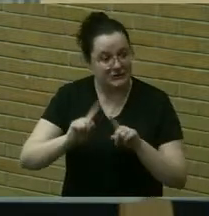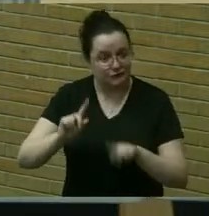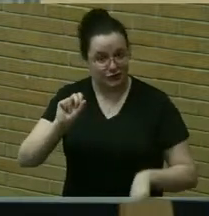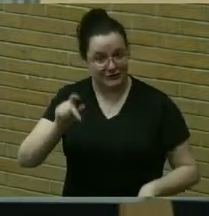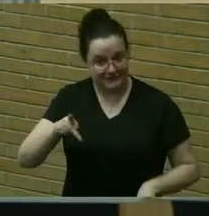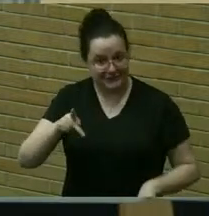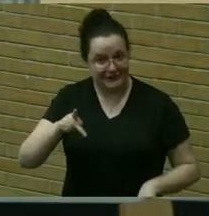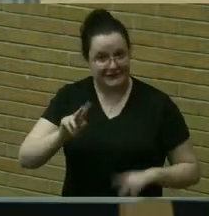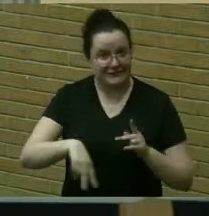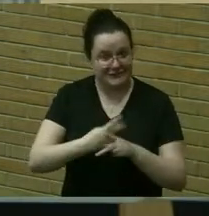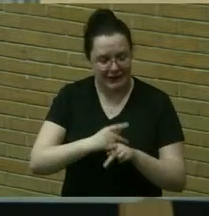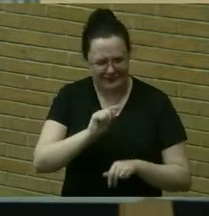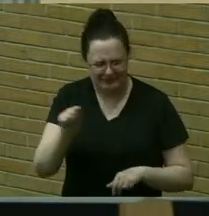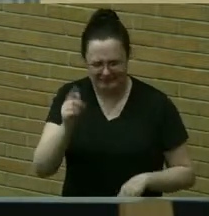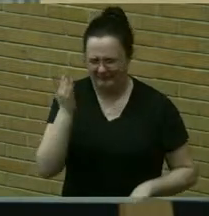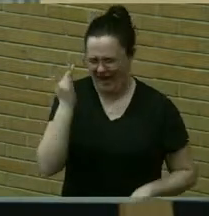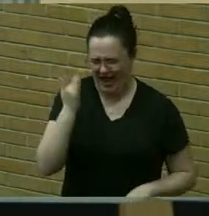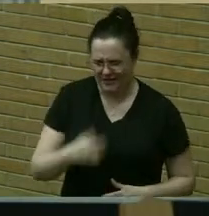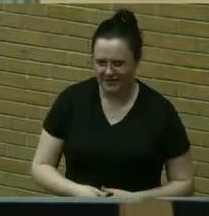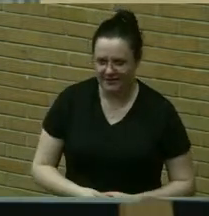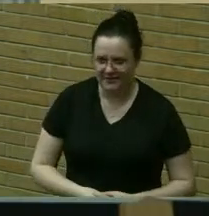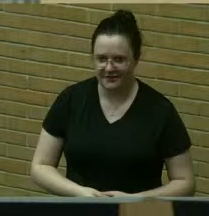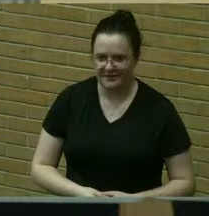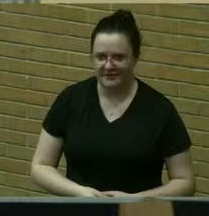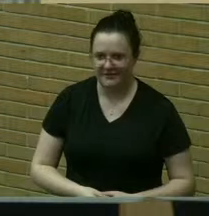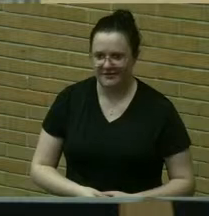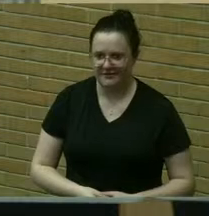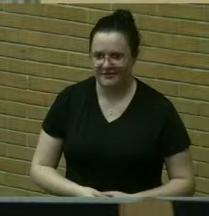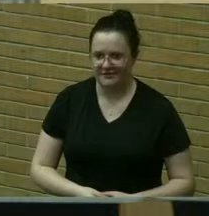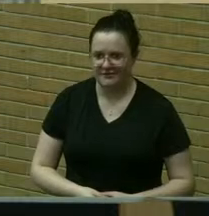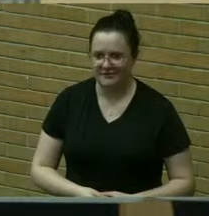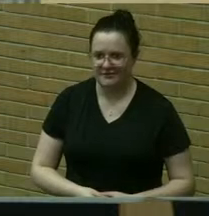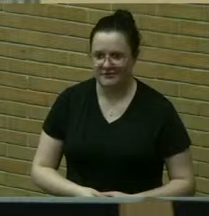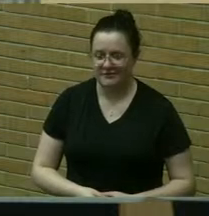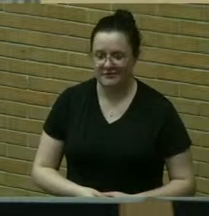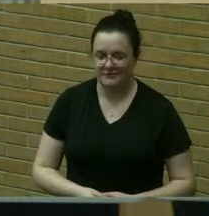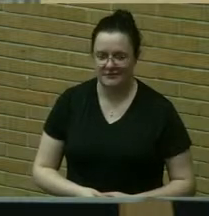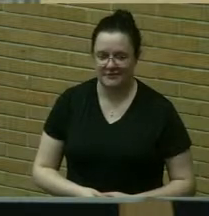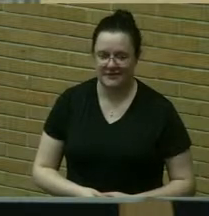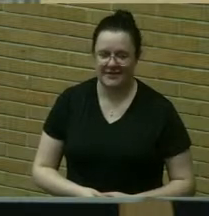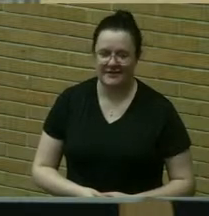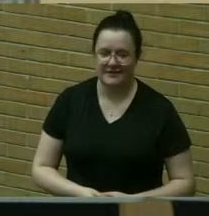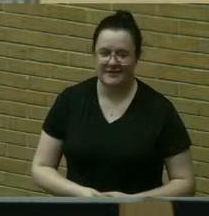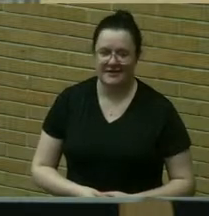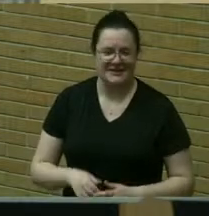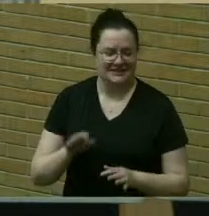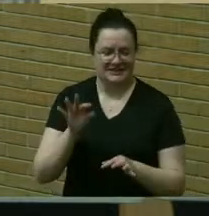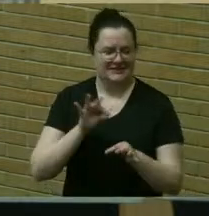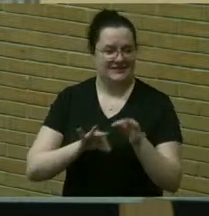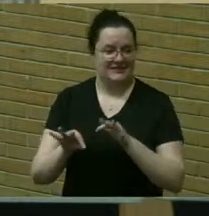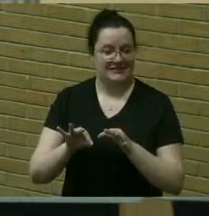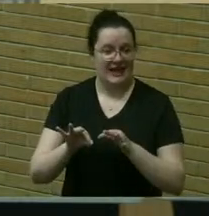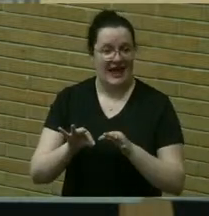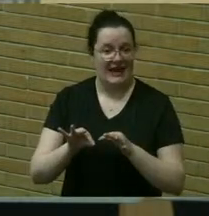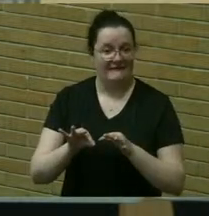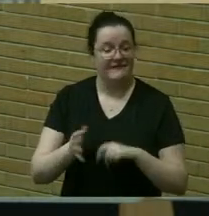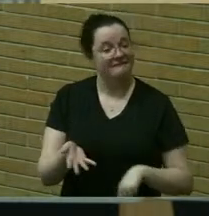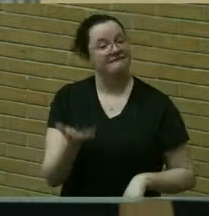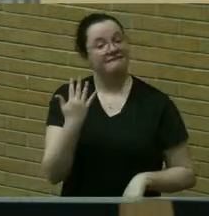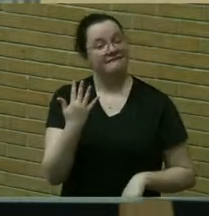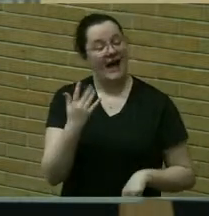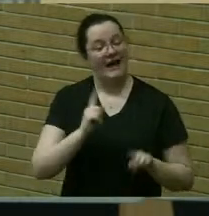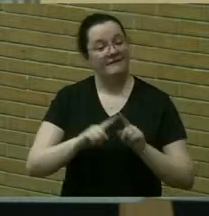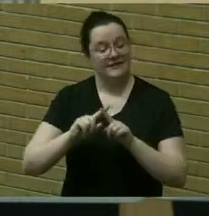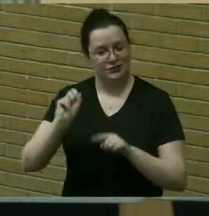uh for example as opposed to uh one each of of maybe or two each of five different